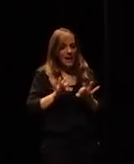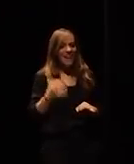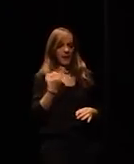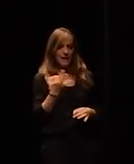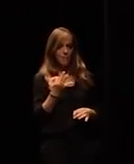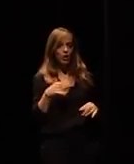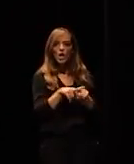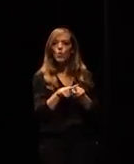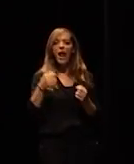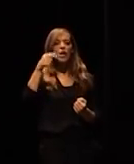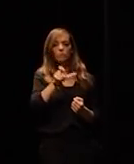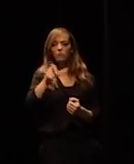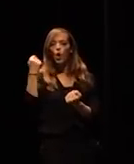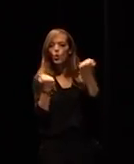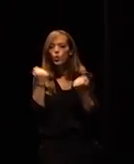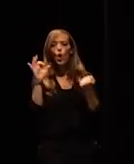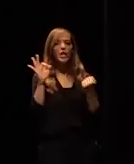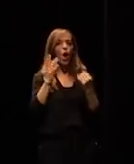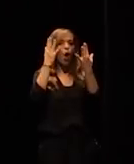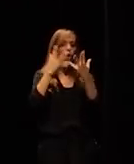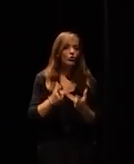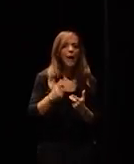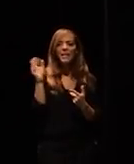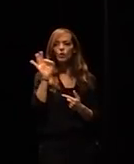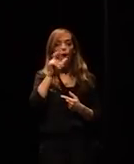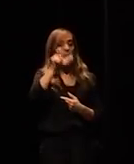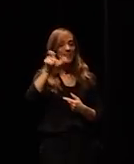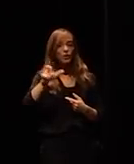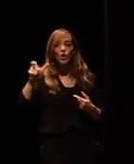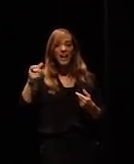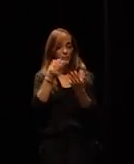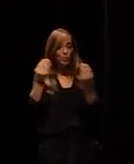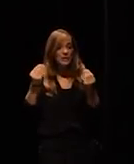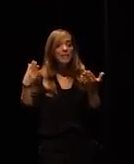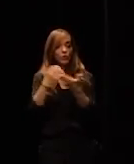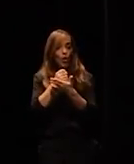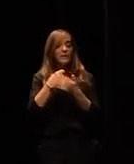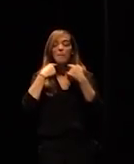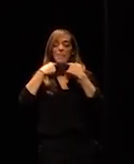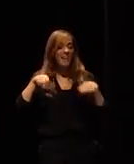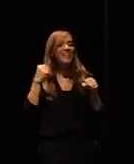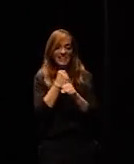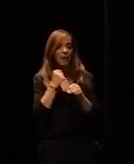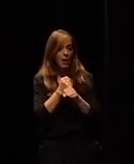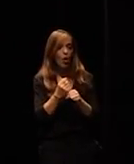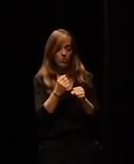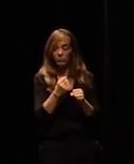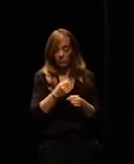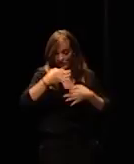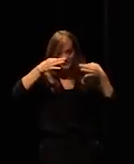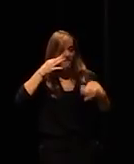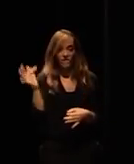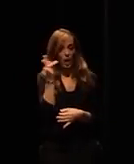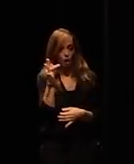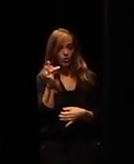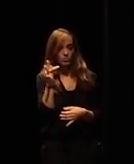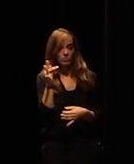bookkeepers and call center people are going to lose their job of 98% then we have to think about what they will do